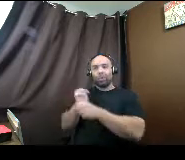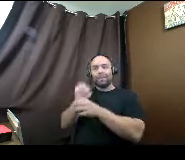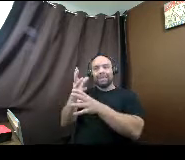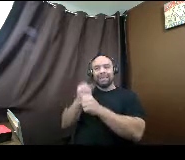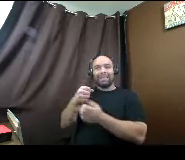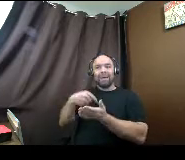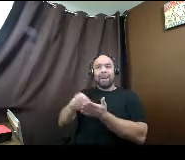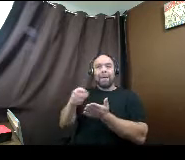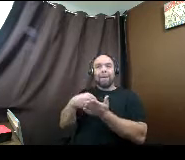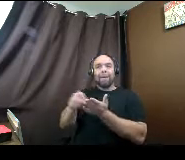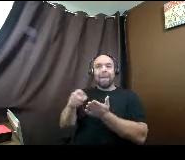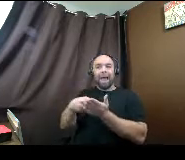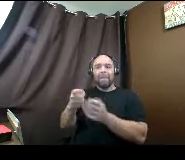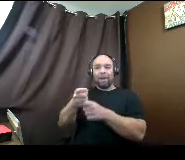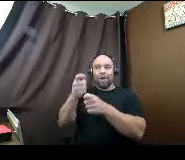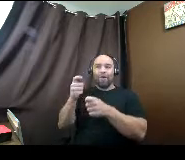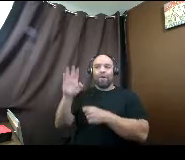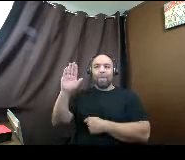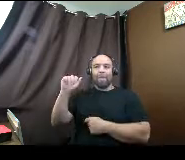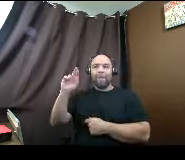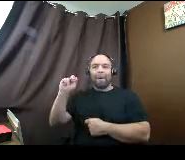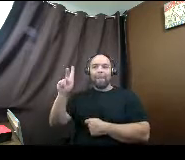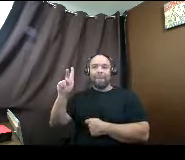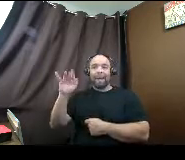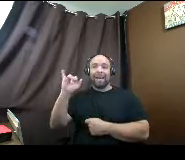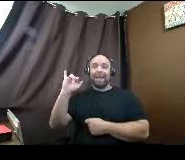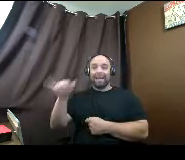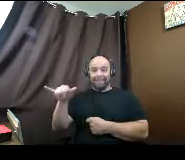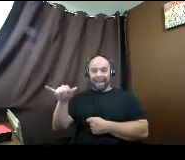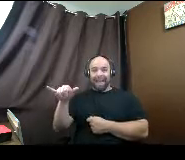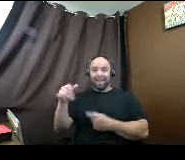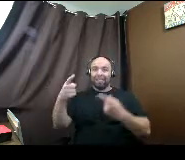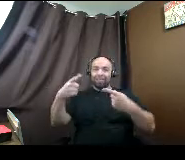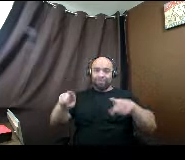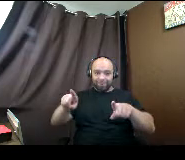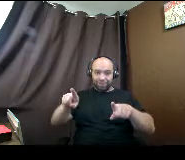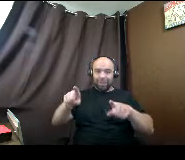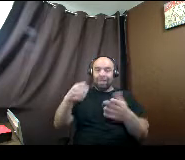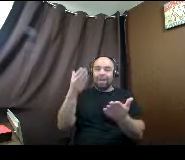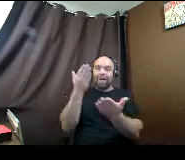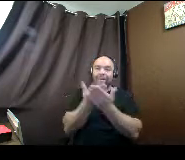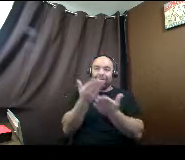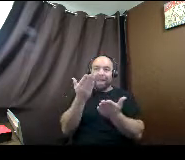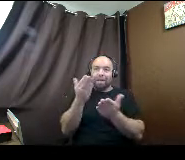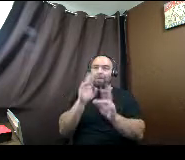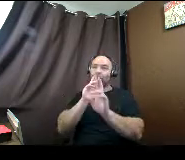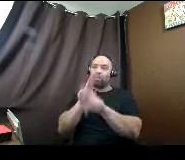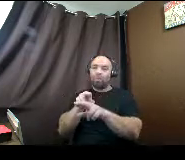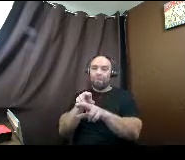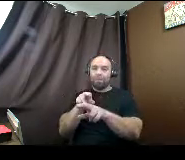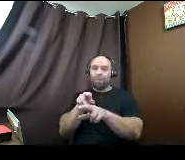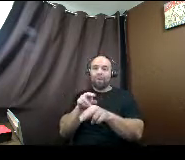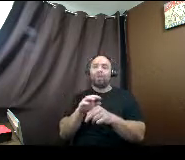sum in a savings account. That triggered a verification report. So for that one.